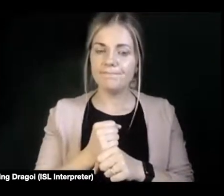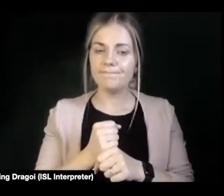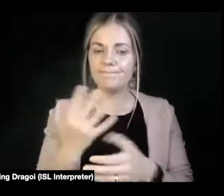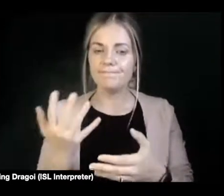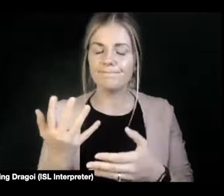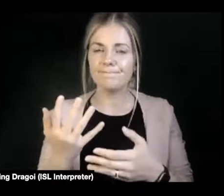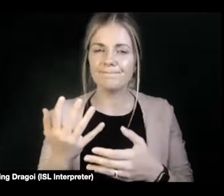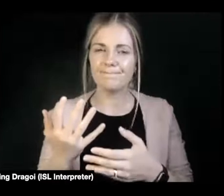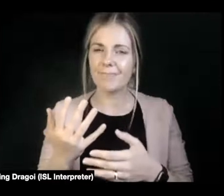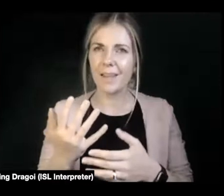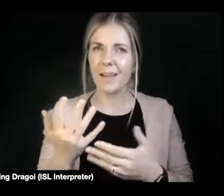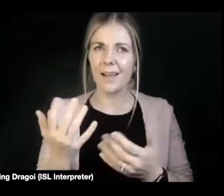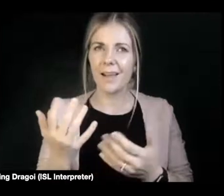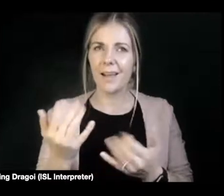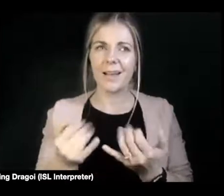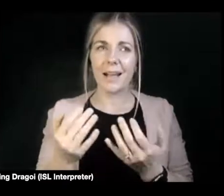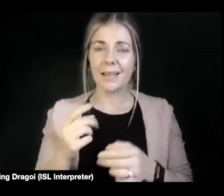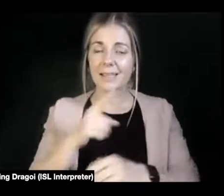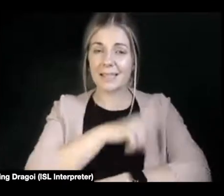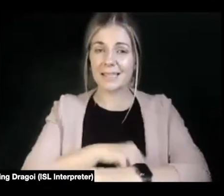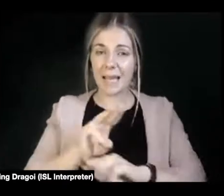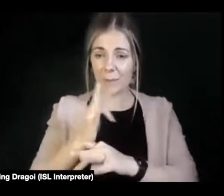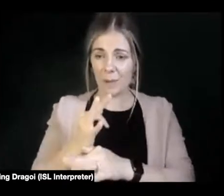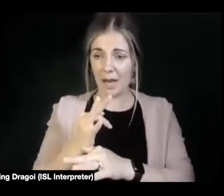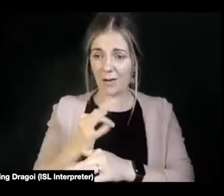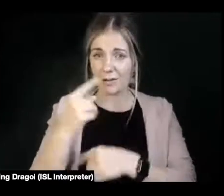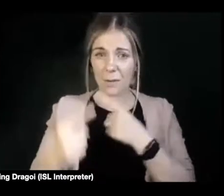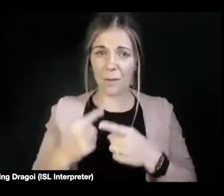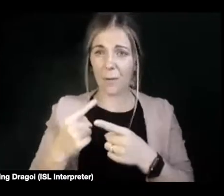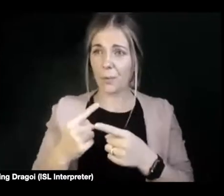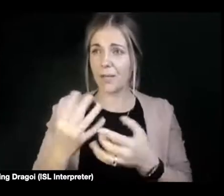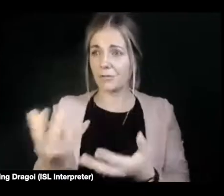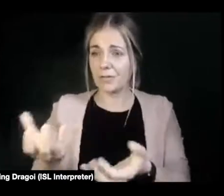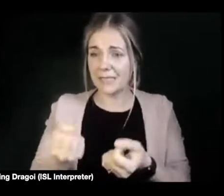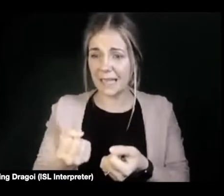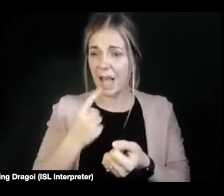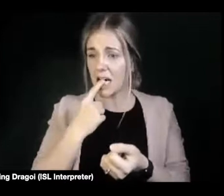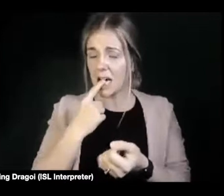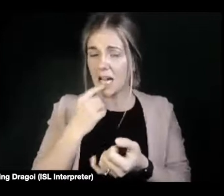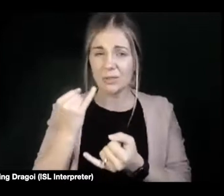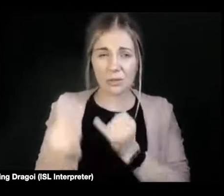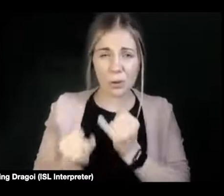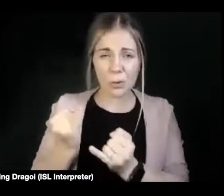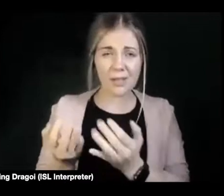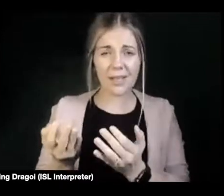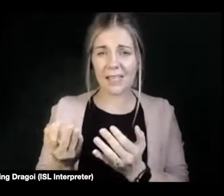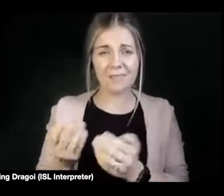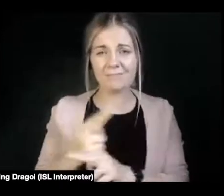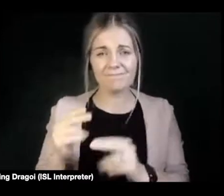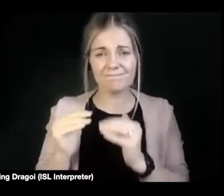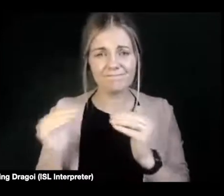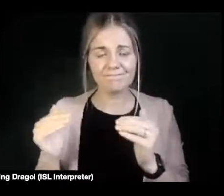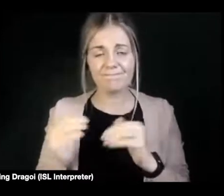that disabled parents are subjected to, there would be a concern, there's a section within the